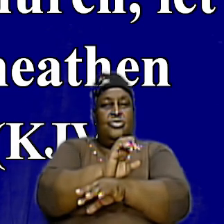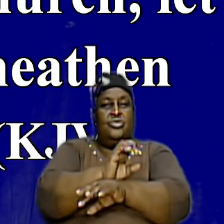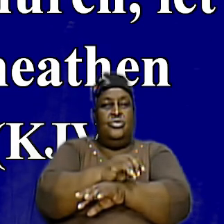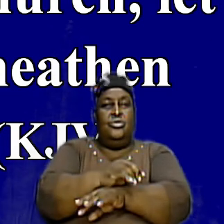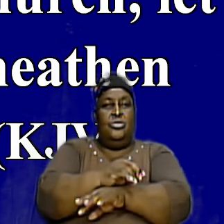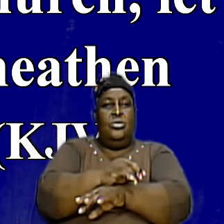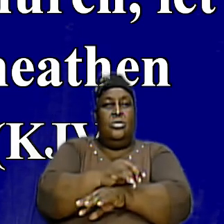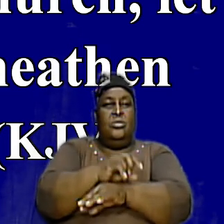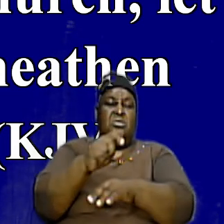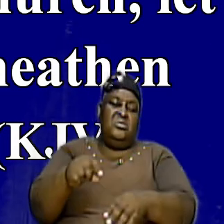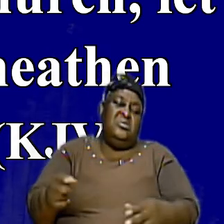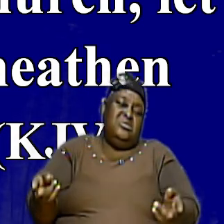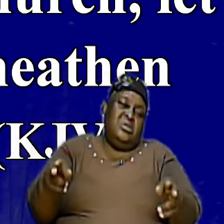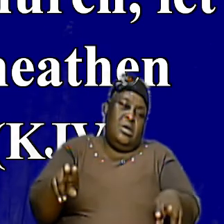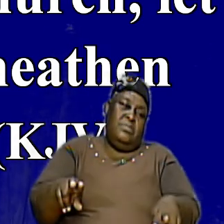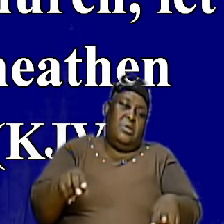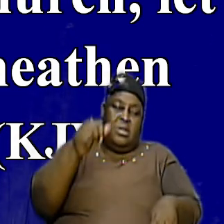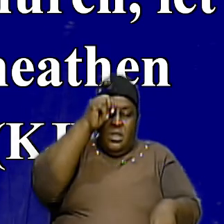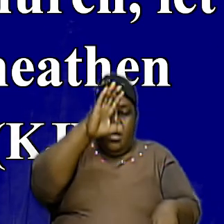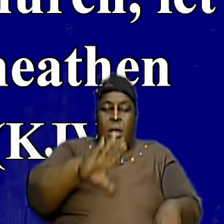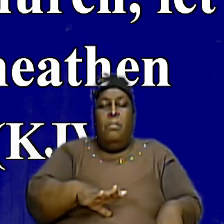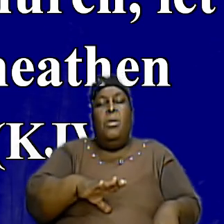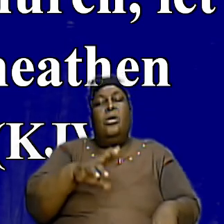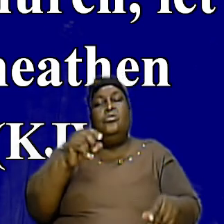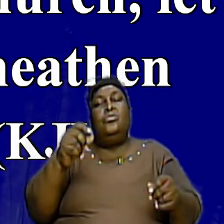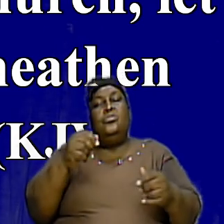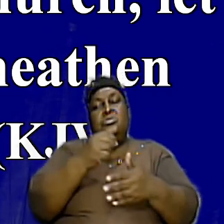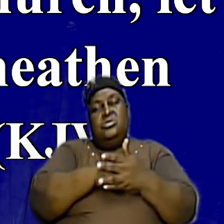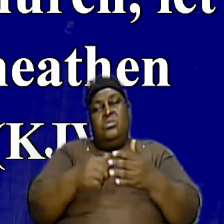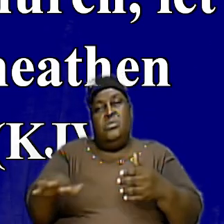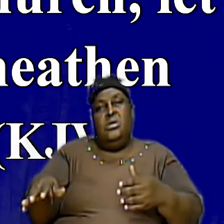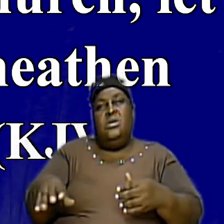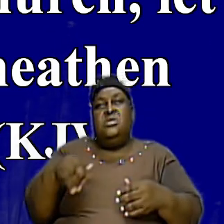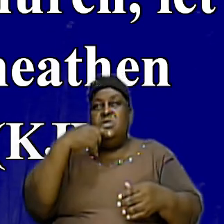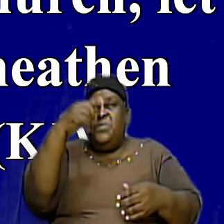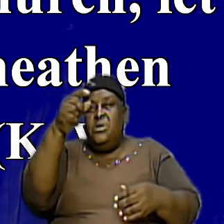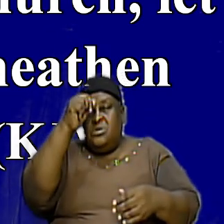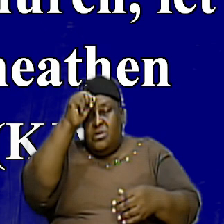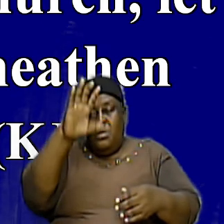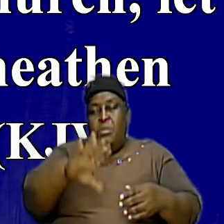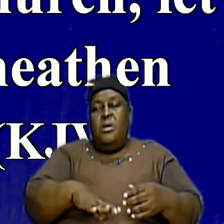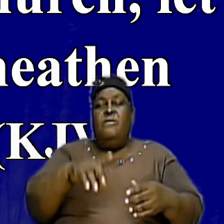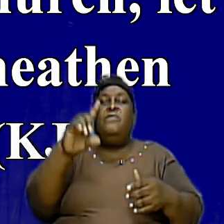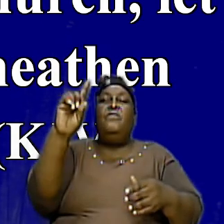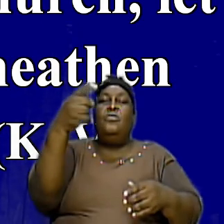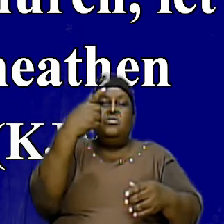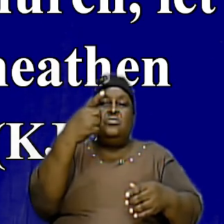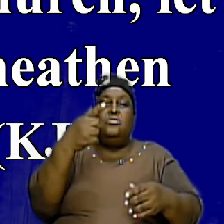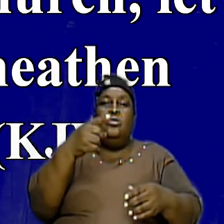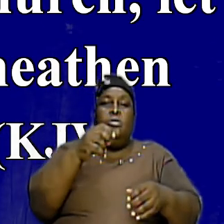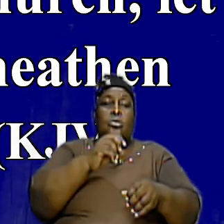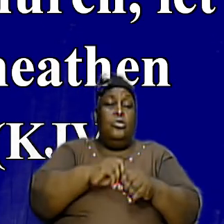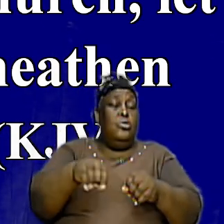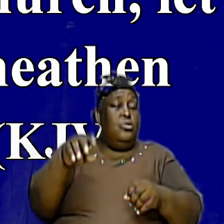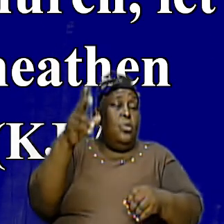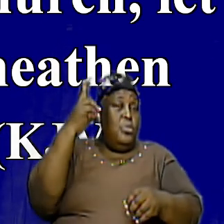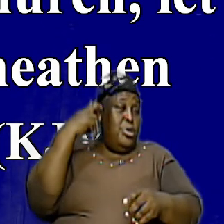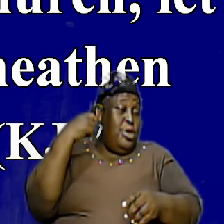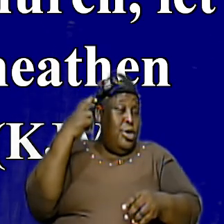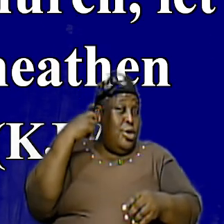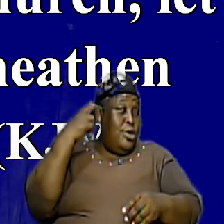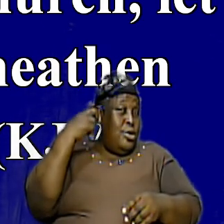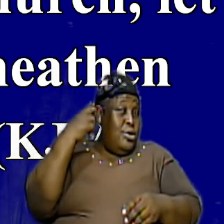And This Is Happening And A Man Do Something Out Of The Way Talk To The Man First And With If You Can If You Don't Agree Or If